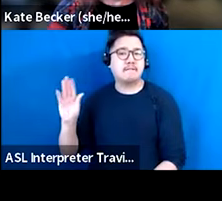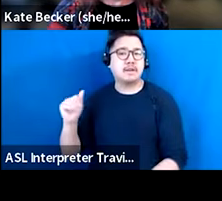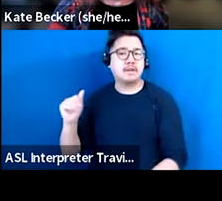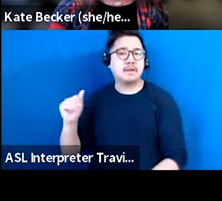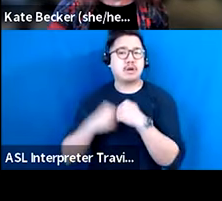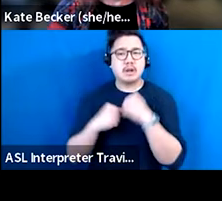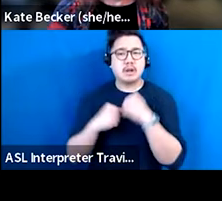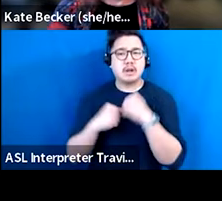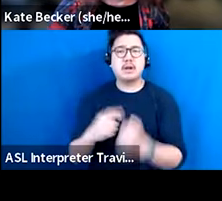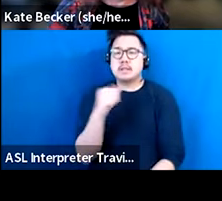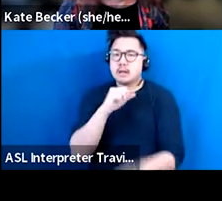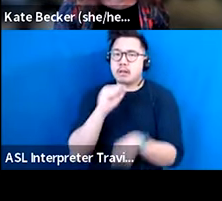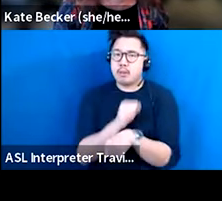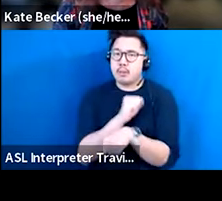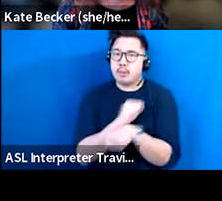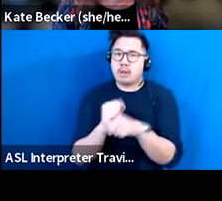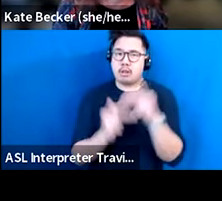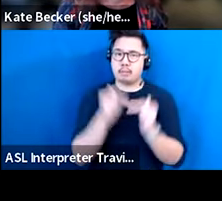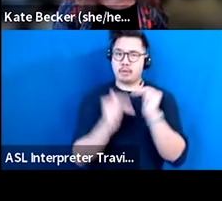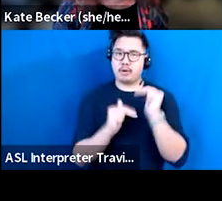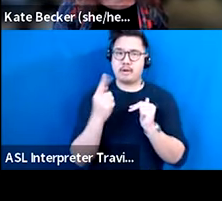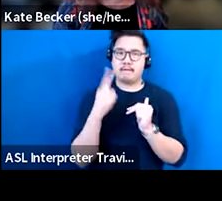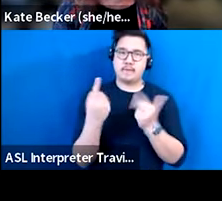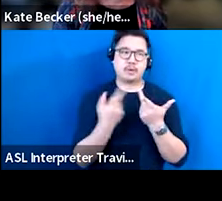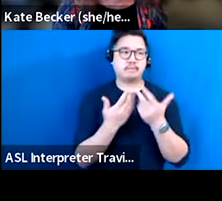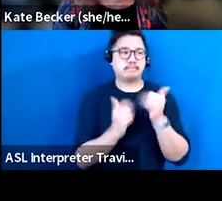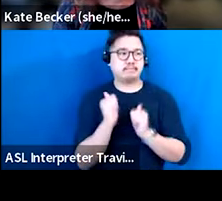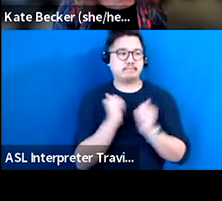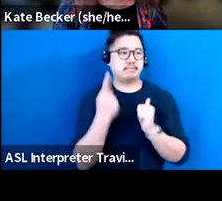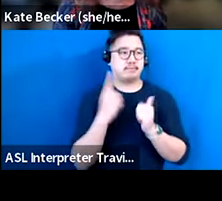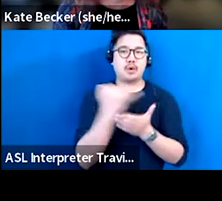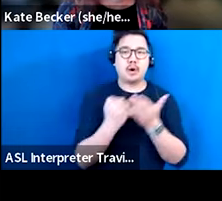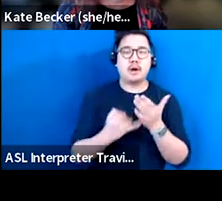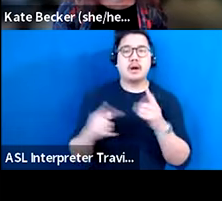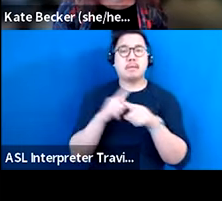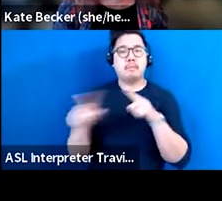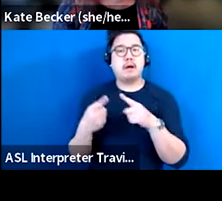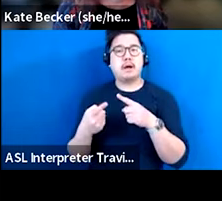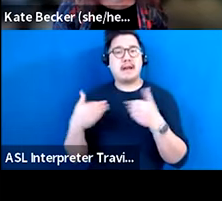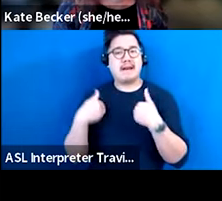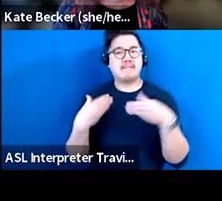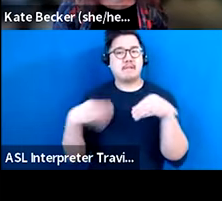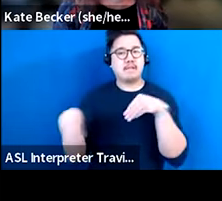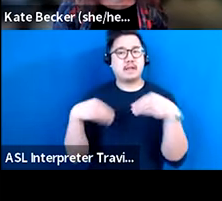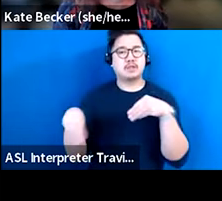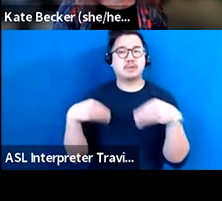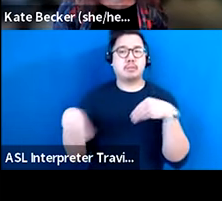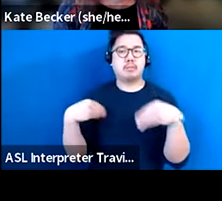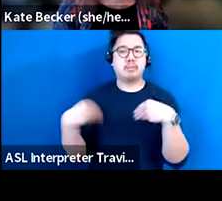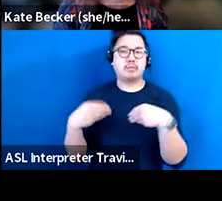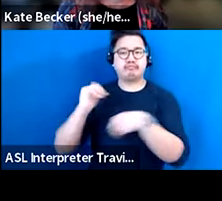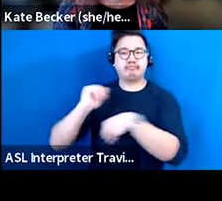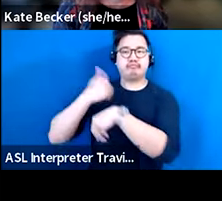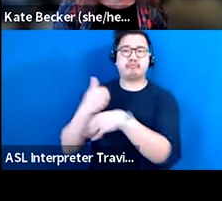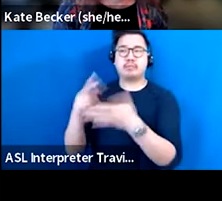deliver flexibility so that we can, in a sense, be mobile and meet our audience where they're at.